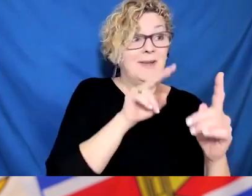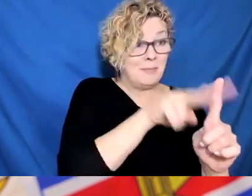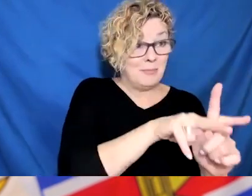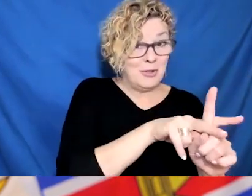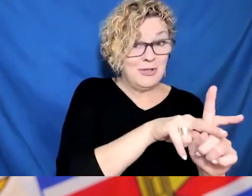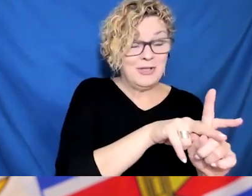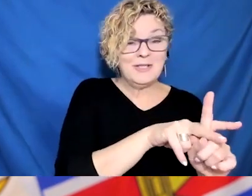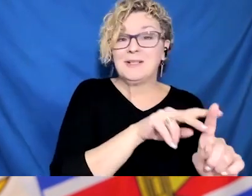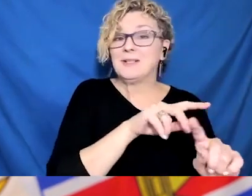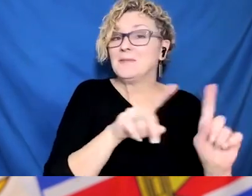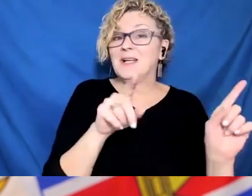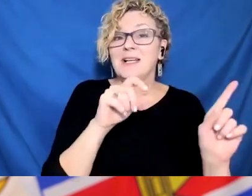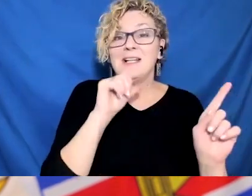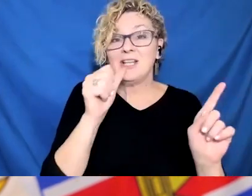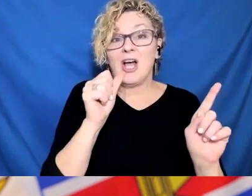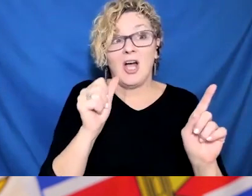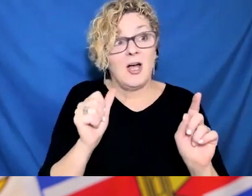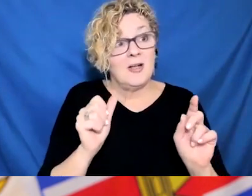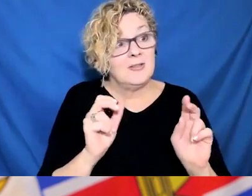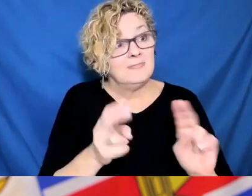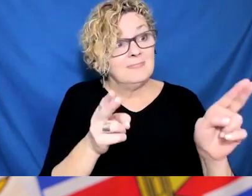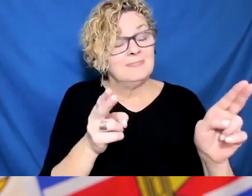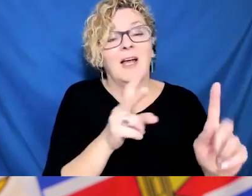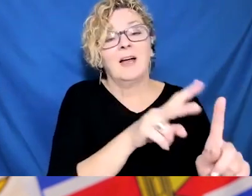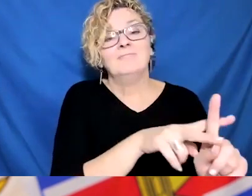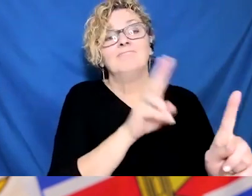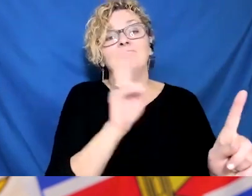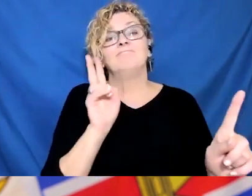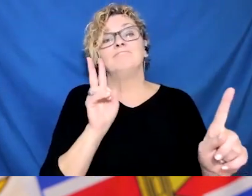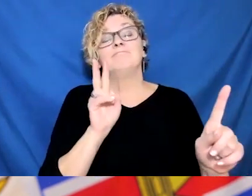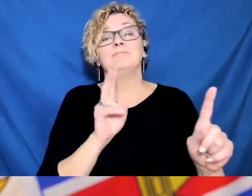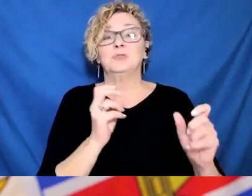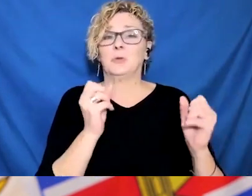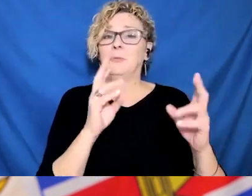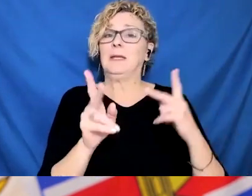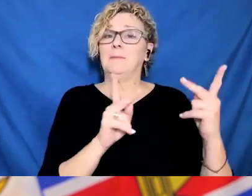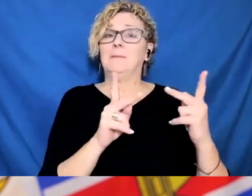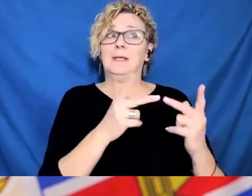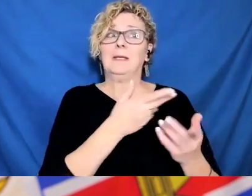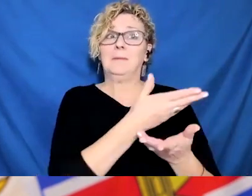Thank you very much. Dr. Henry, I just wanted to start with you. What is your goal right now?